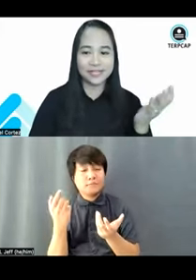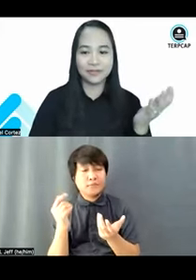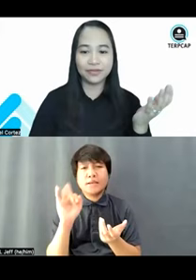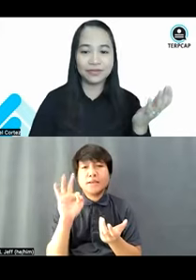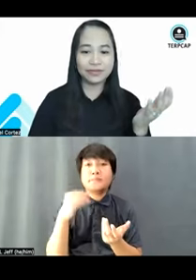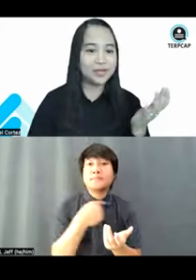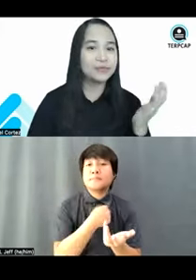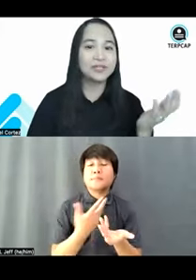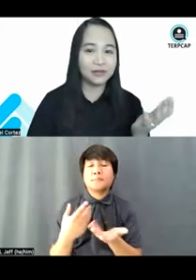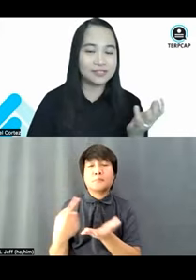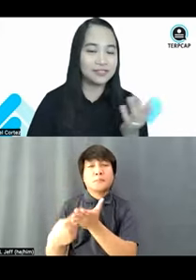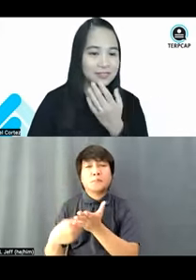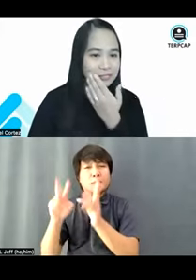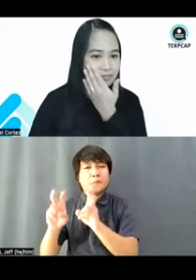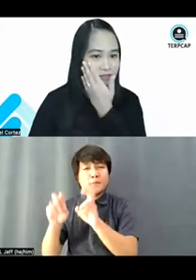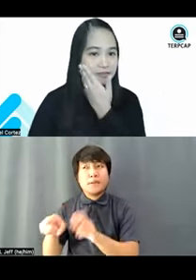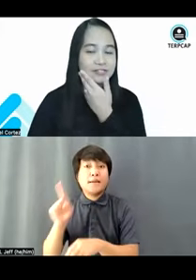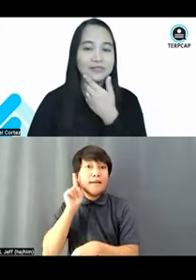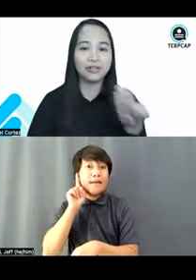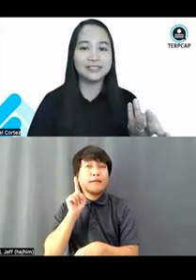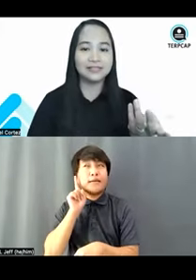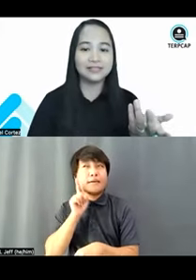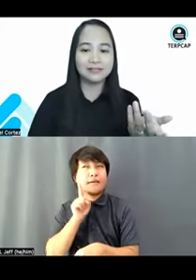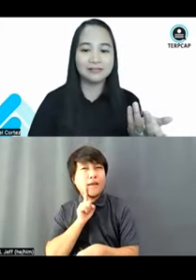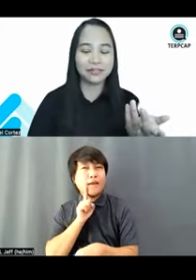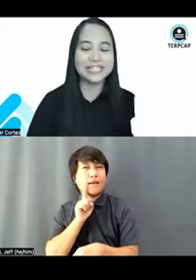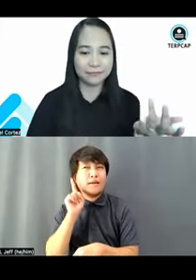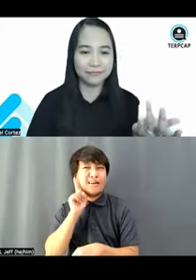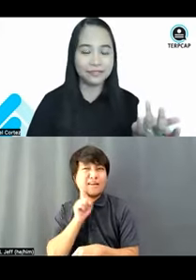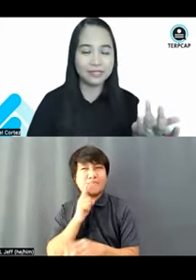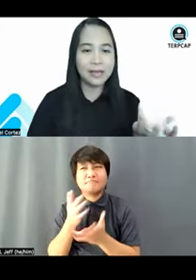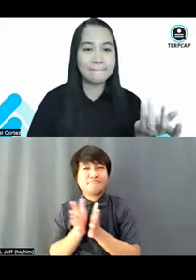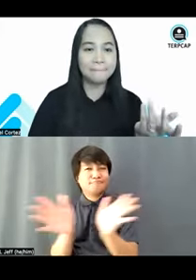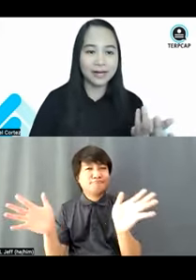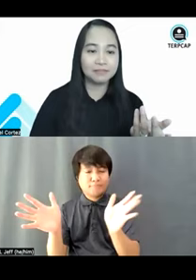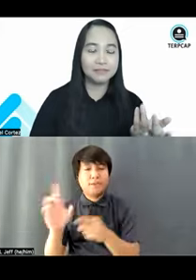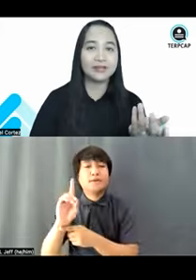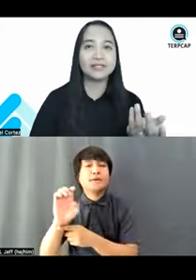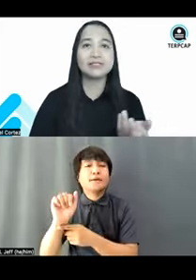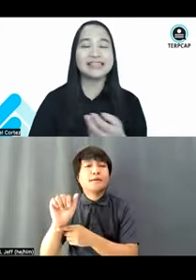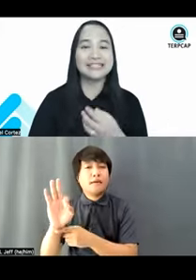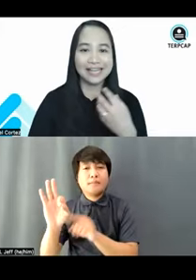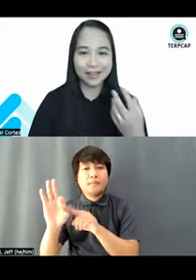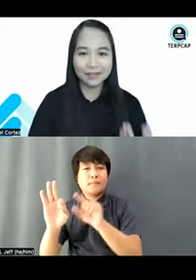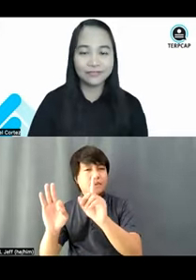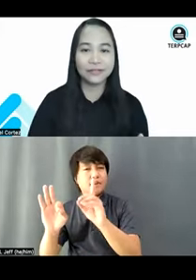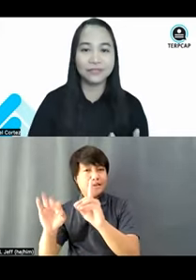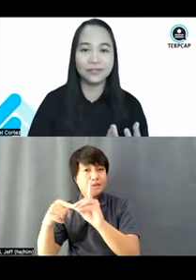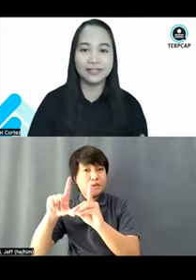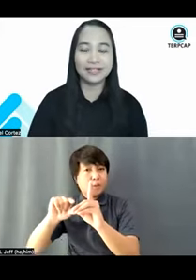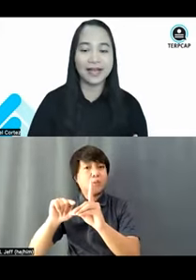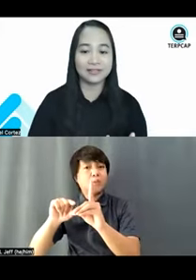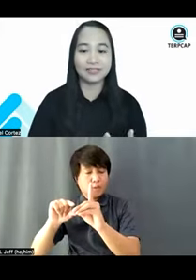about deaf with hearing loss, then that's, you know, a small d for deaf. But because the deaf